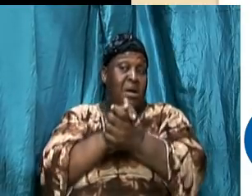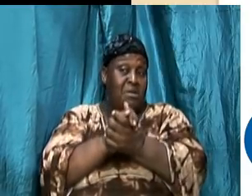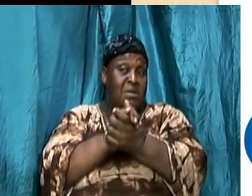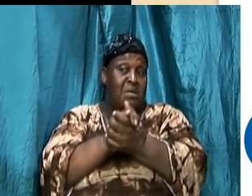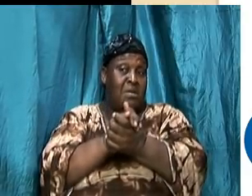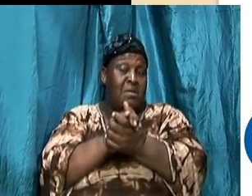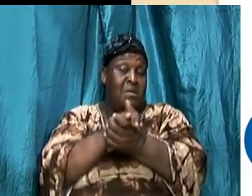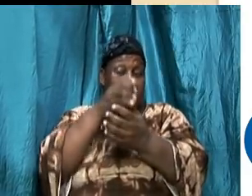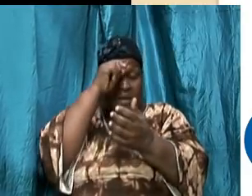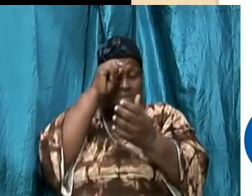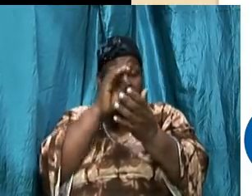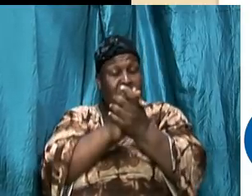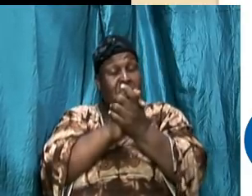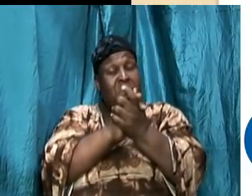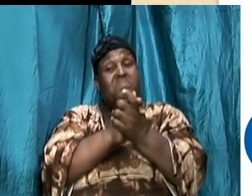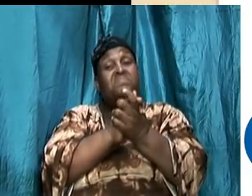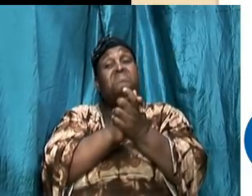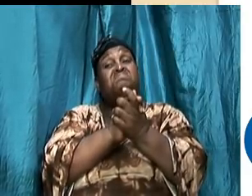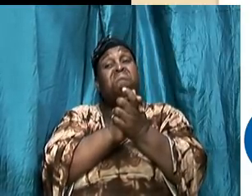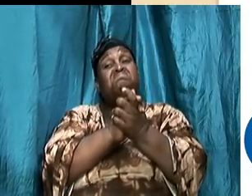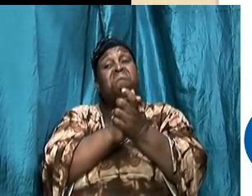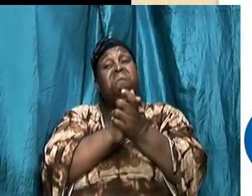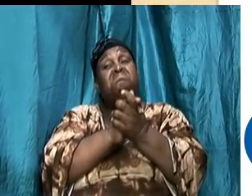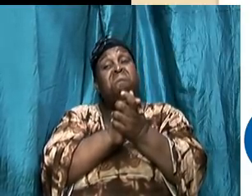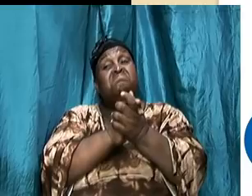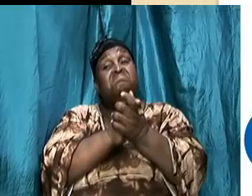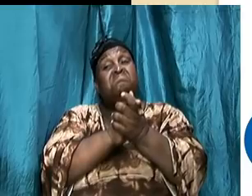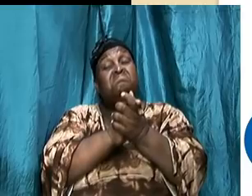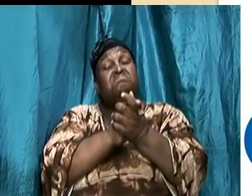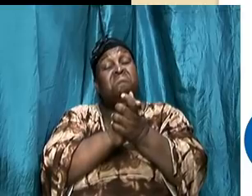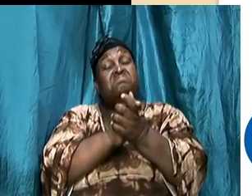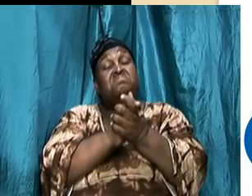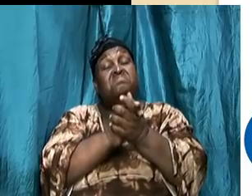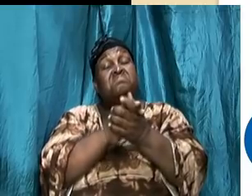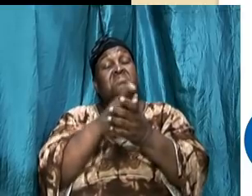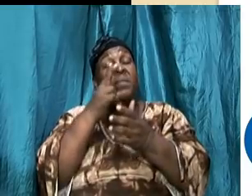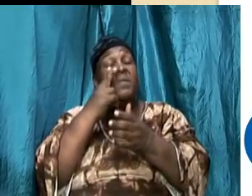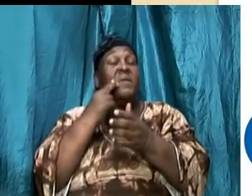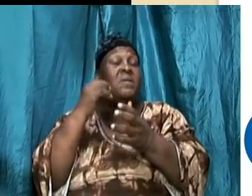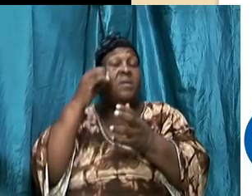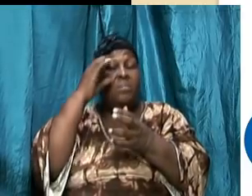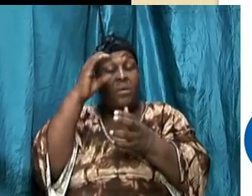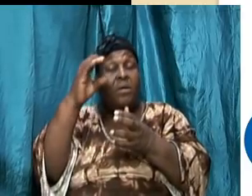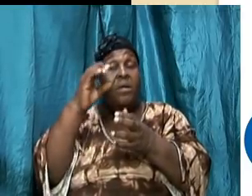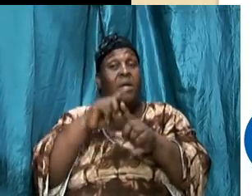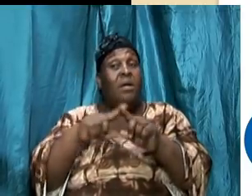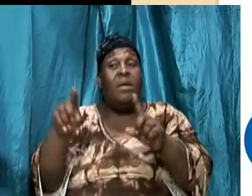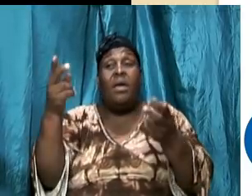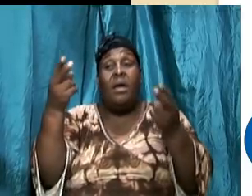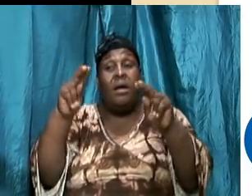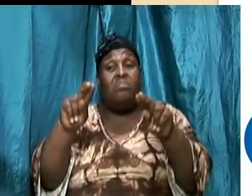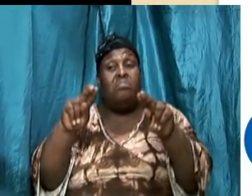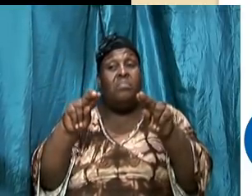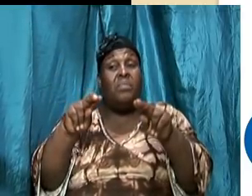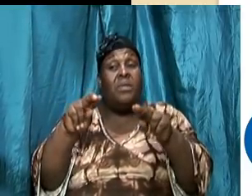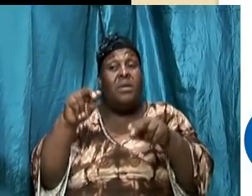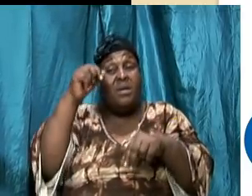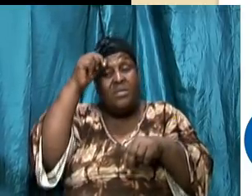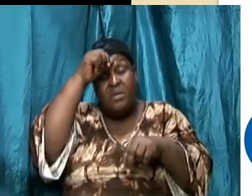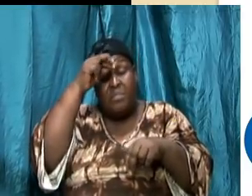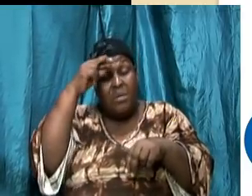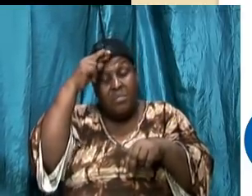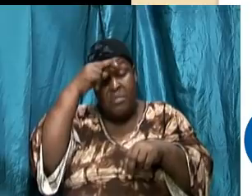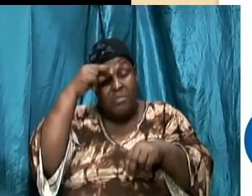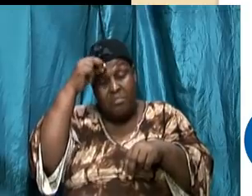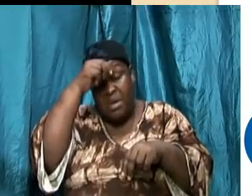going the night when they must consummate their marriage it can't happen the memory of the terrible past is still